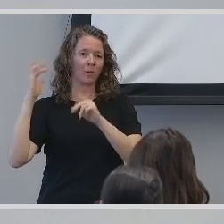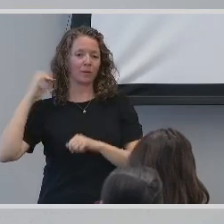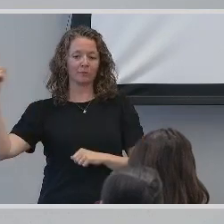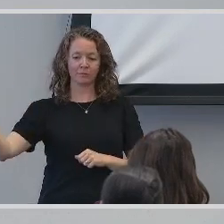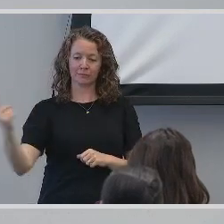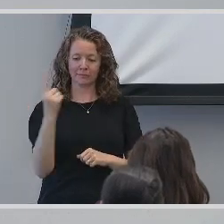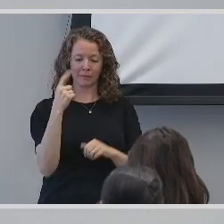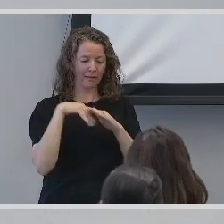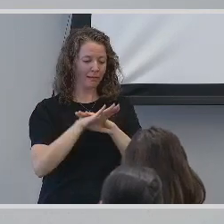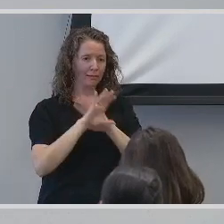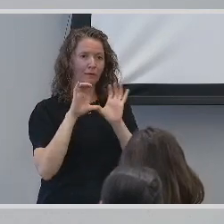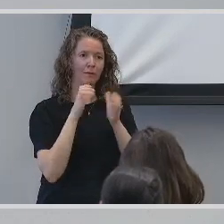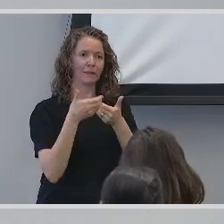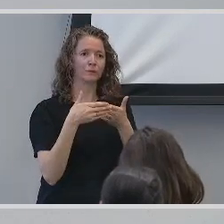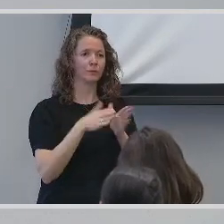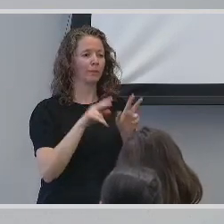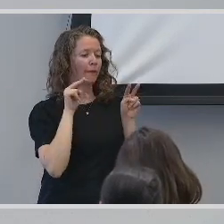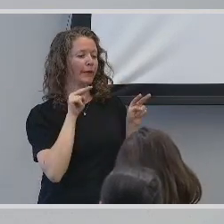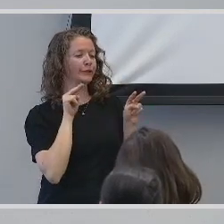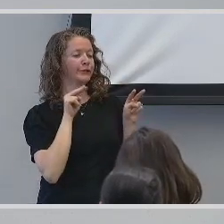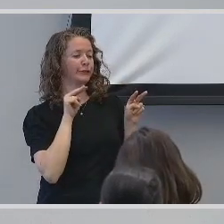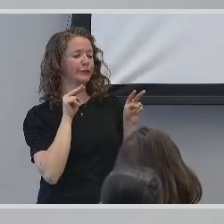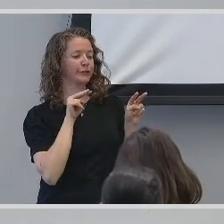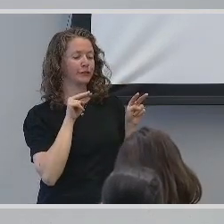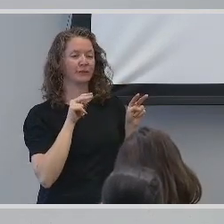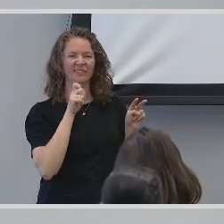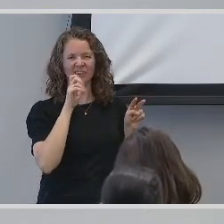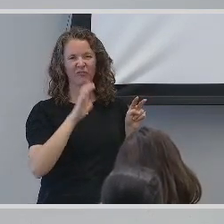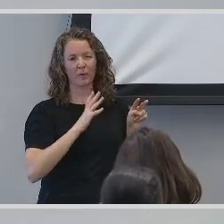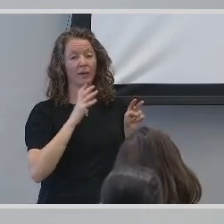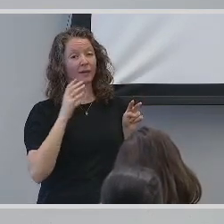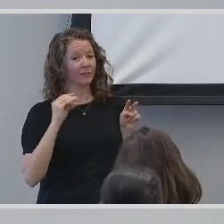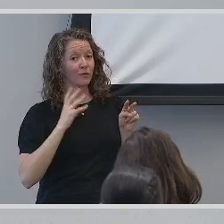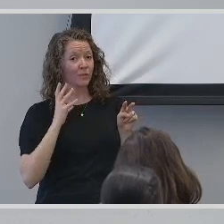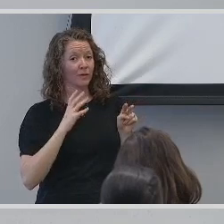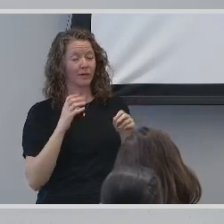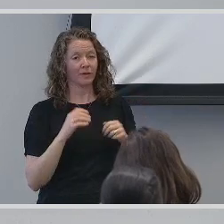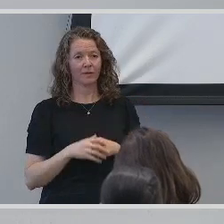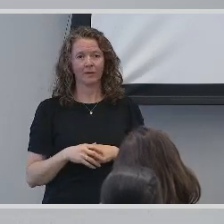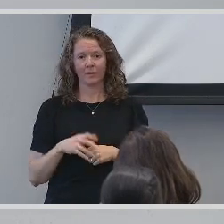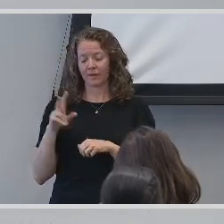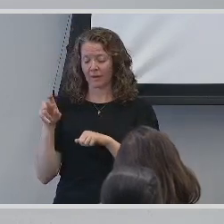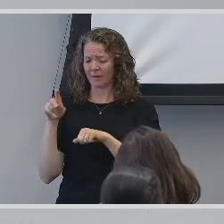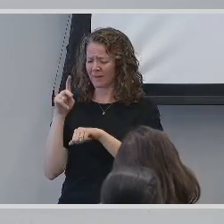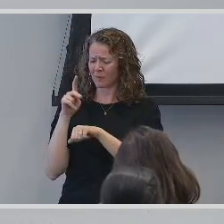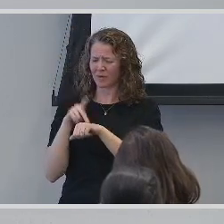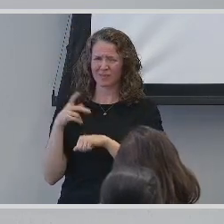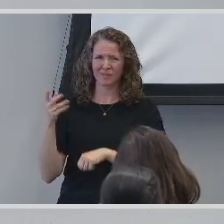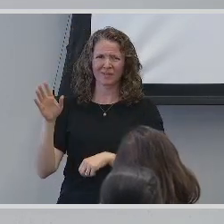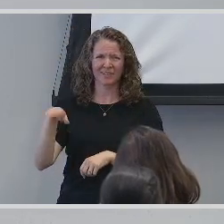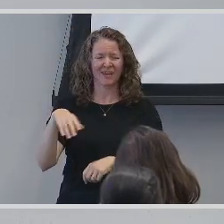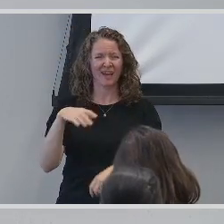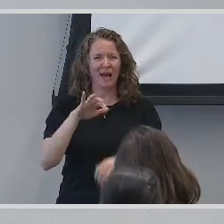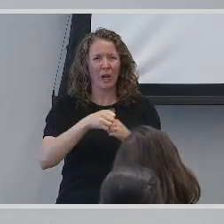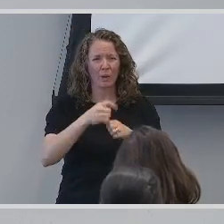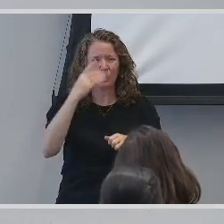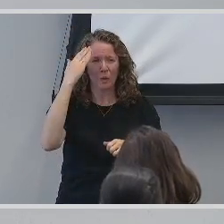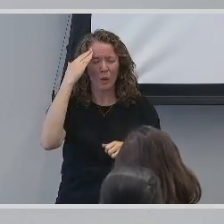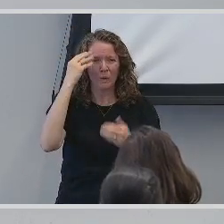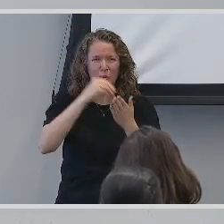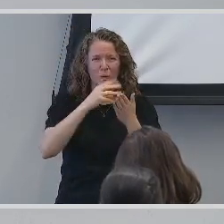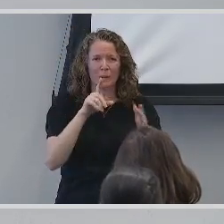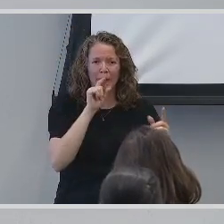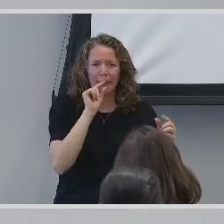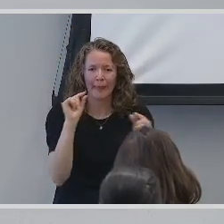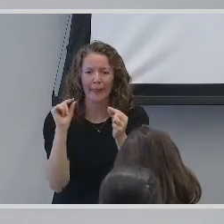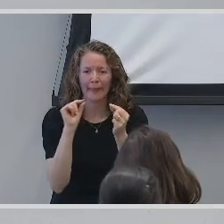feedback I received from both the chairperson and the principal would focus on, How can you hear the students whispering or how do you know if they are using their phones?